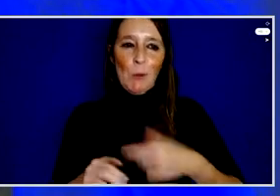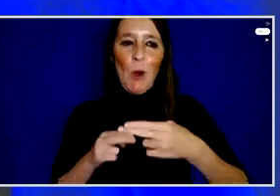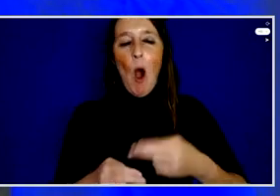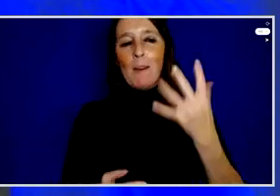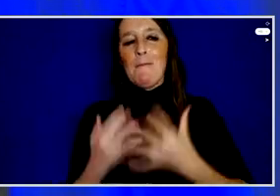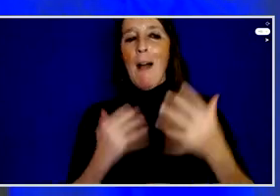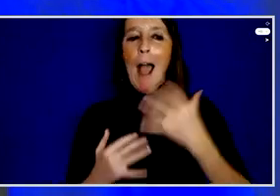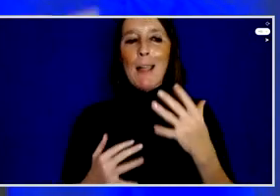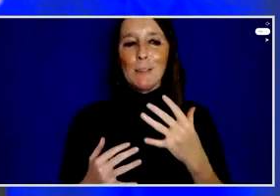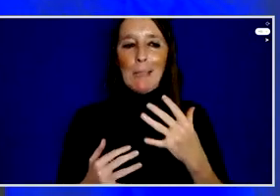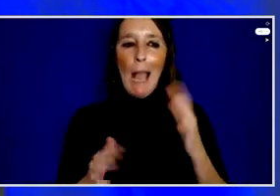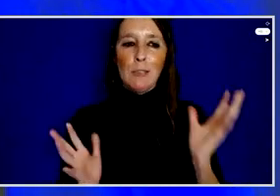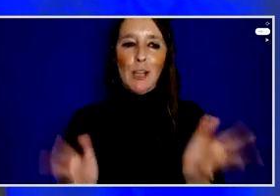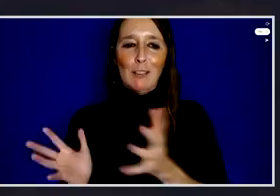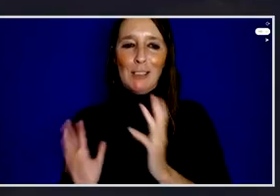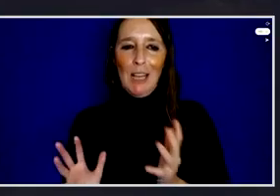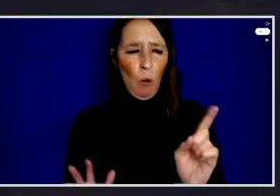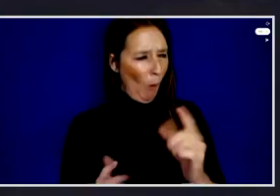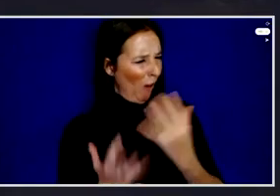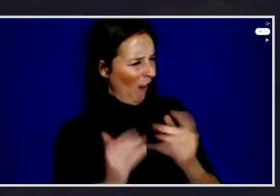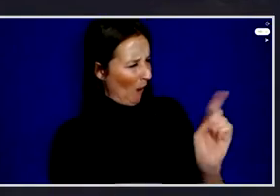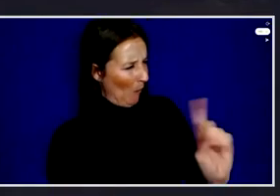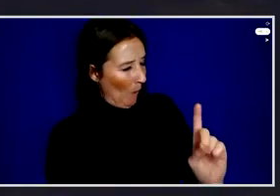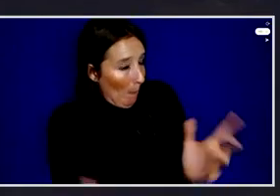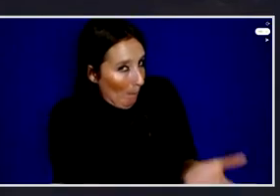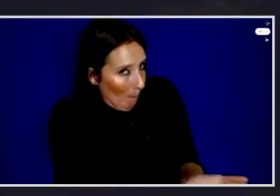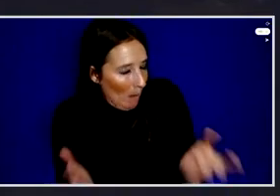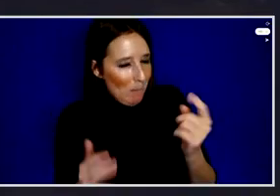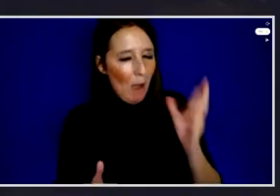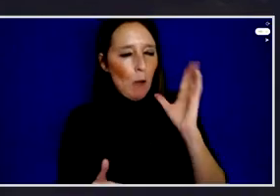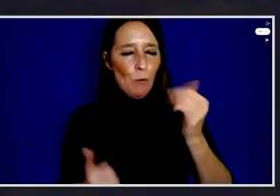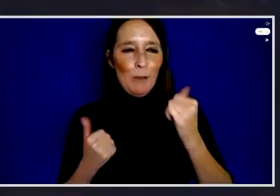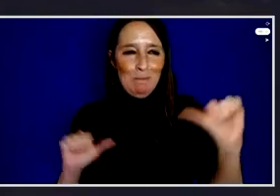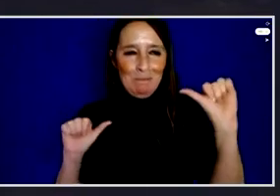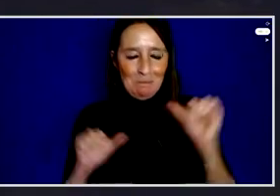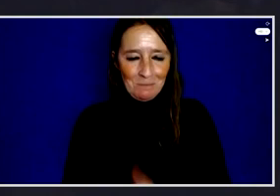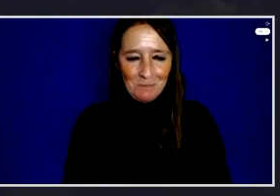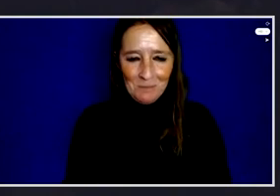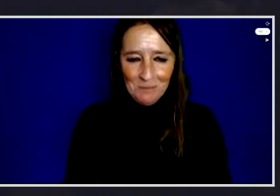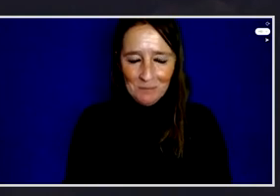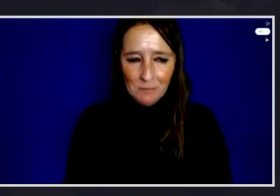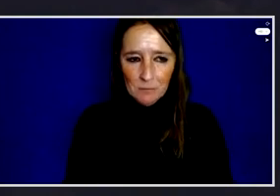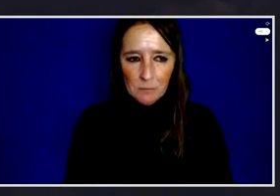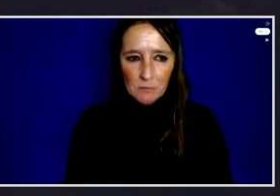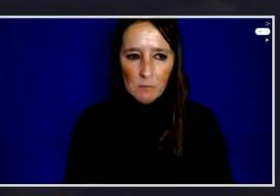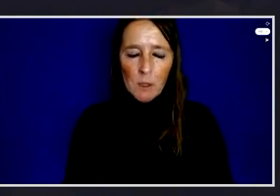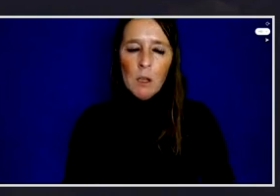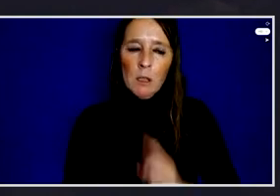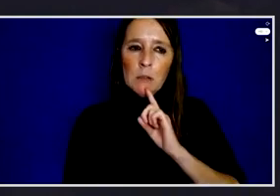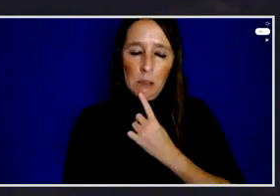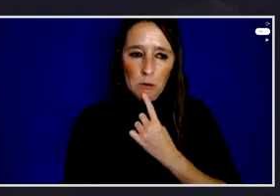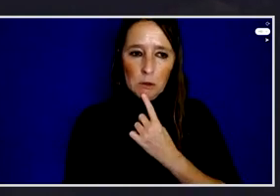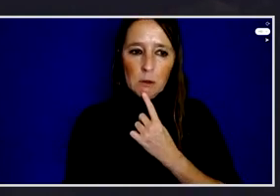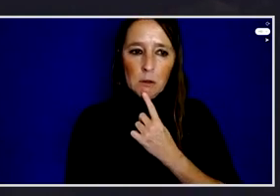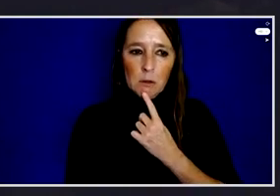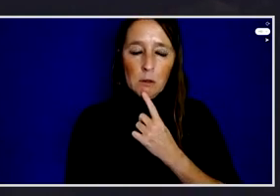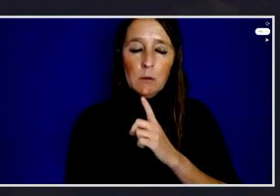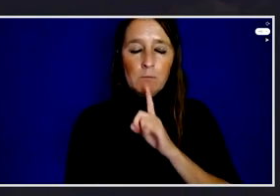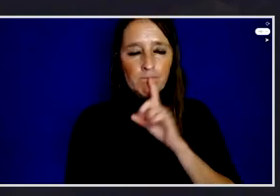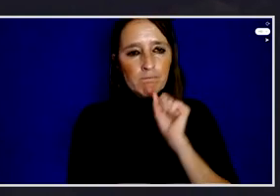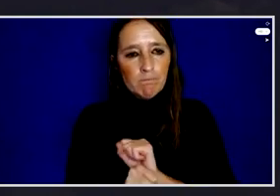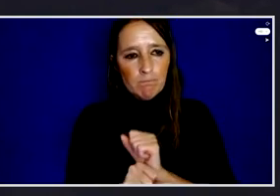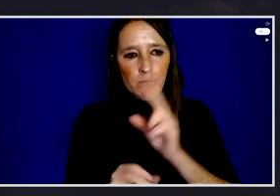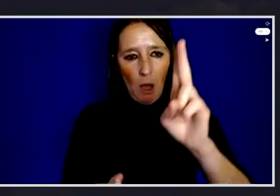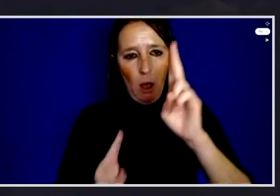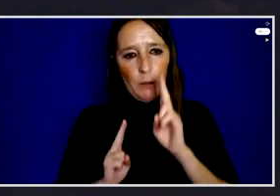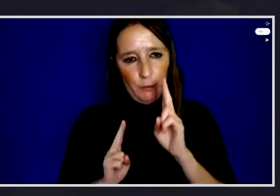I'm not sure where the fireside is, but we'll do our best. In all seriousness, it is an honor and a privilege for